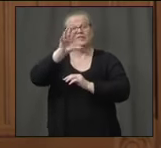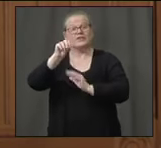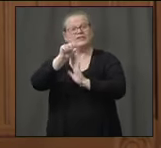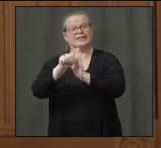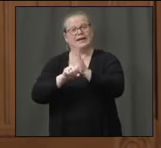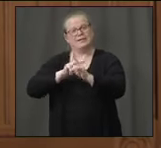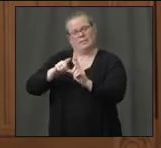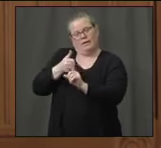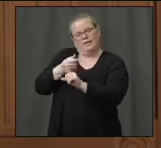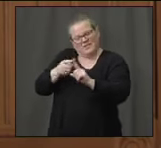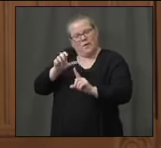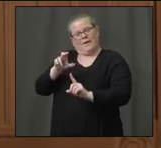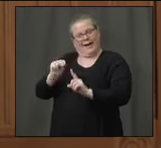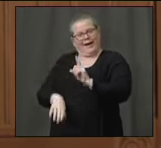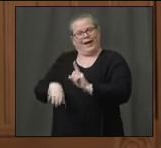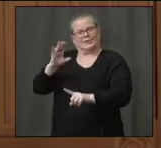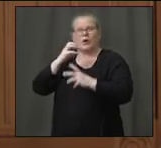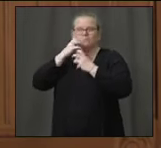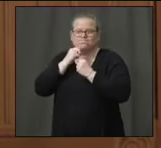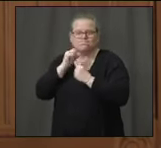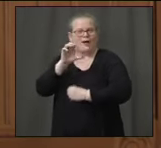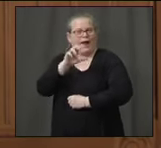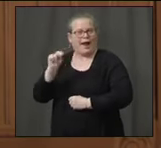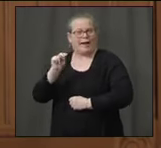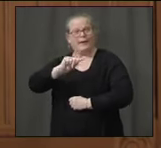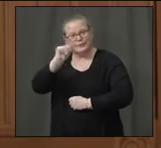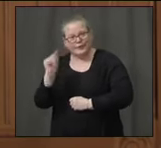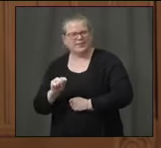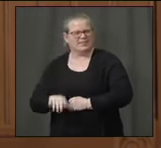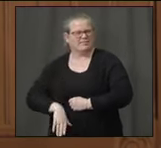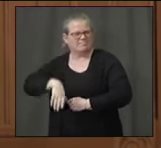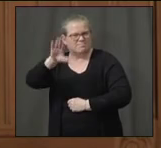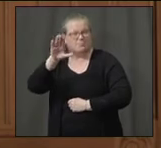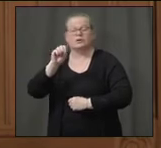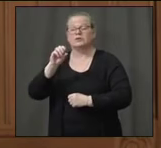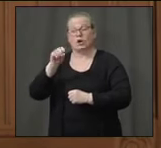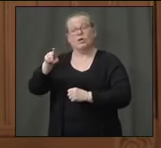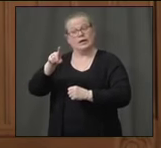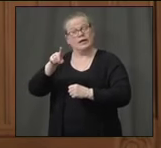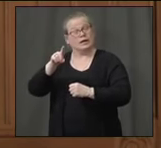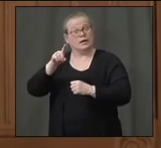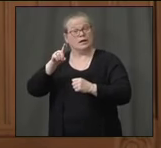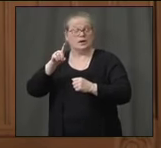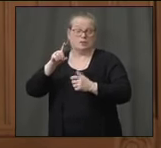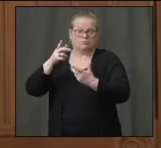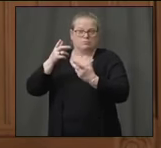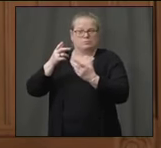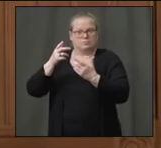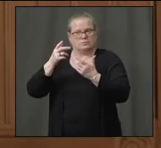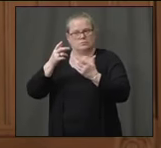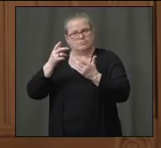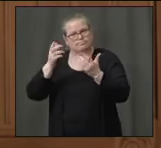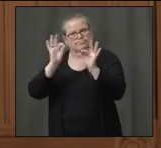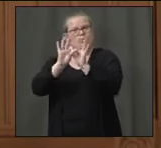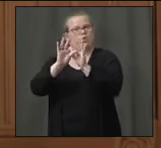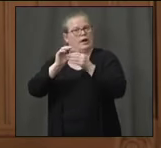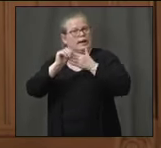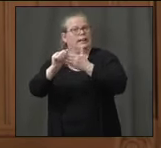Torrington. So Steve has been an incredible leader nationally operating one of the two largest